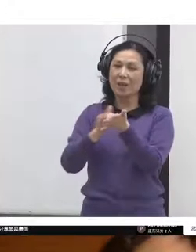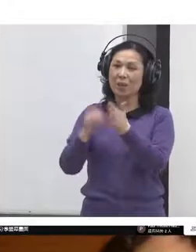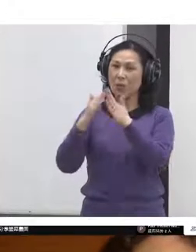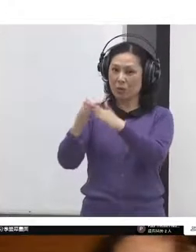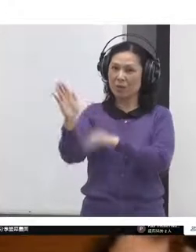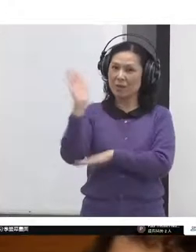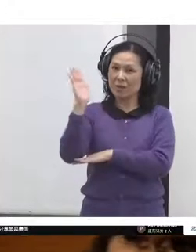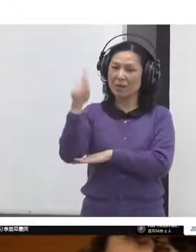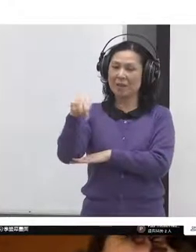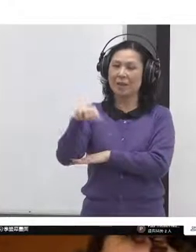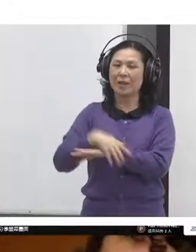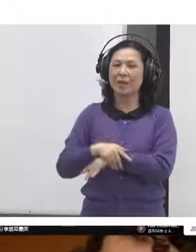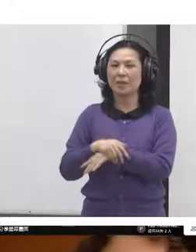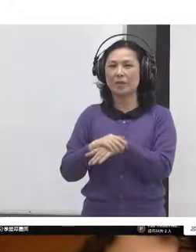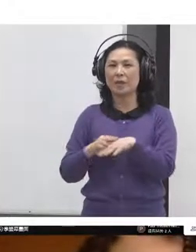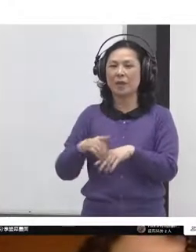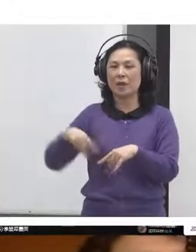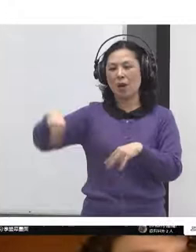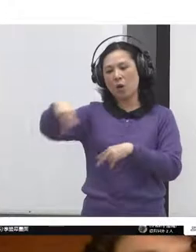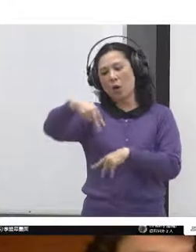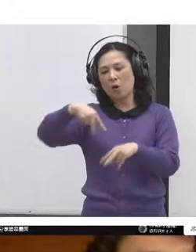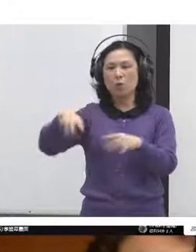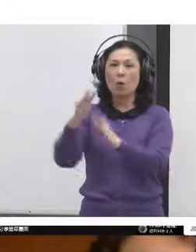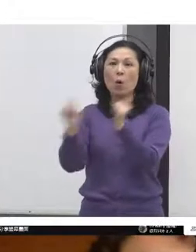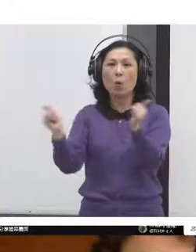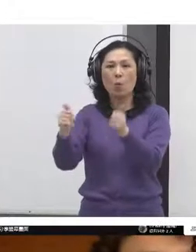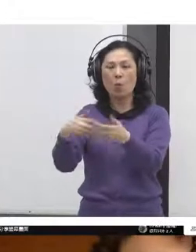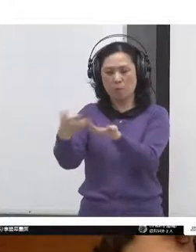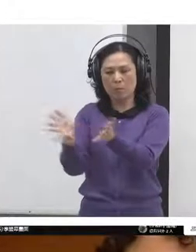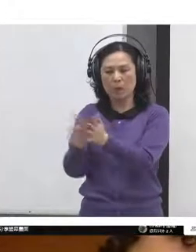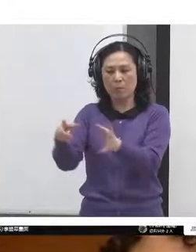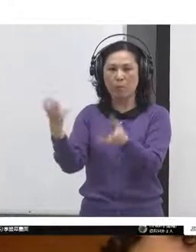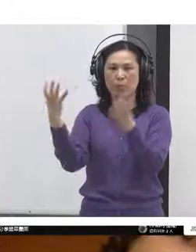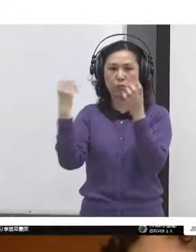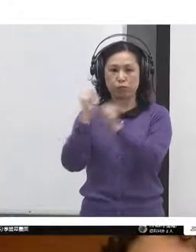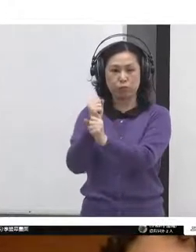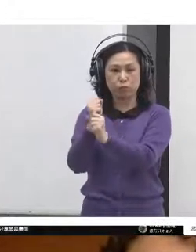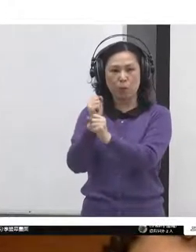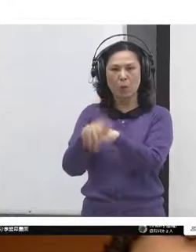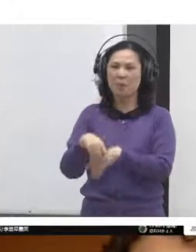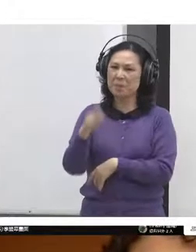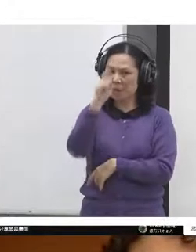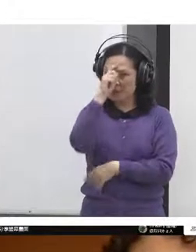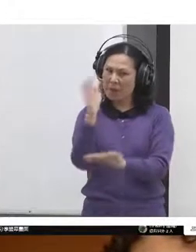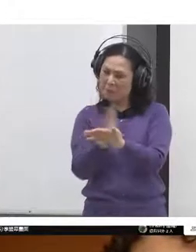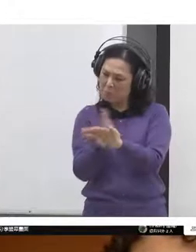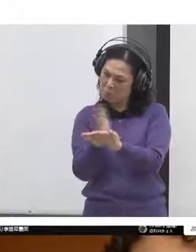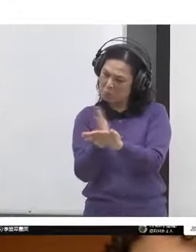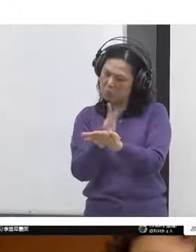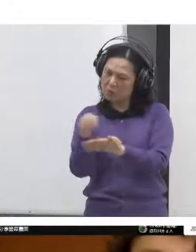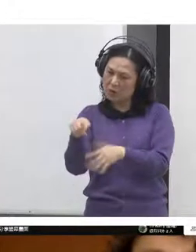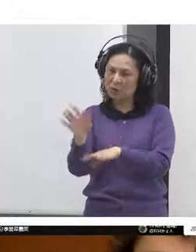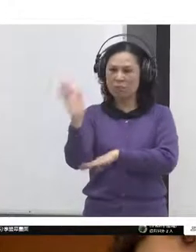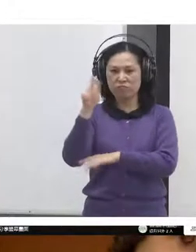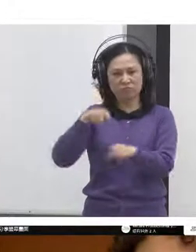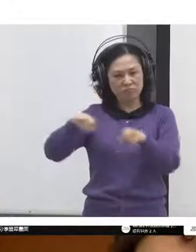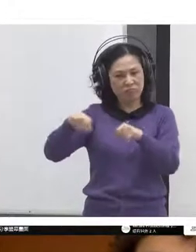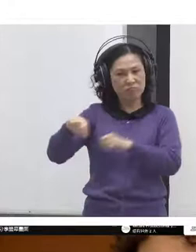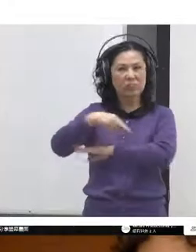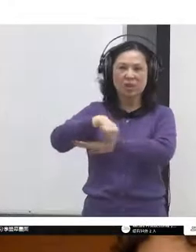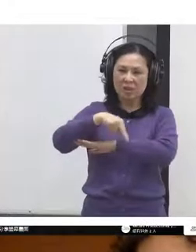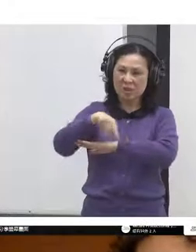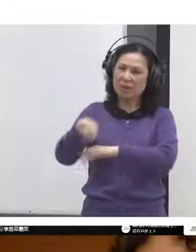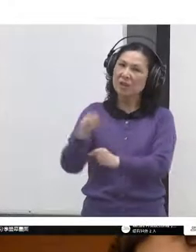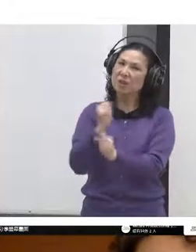a mandate to conduct an evaluation of the department's policy design and implementation. And